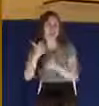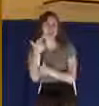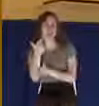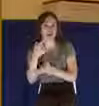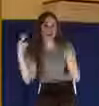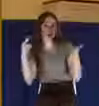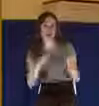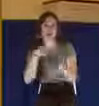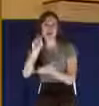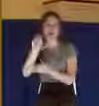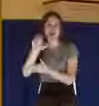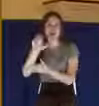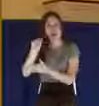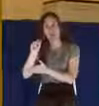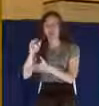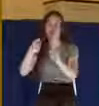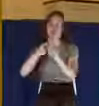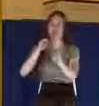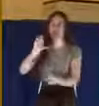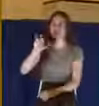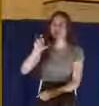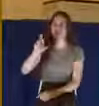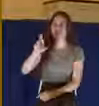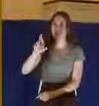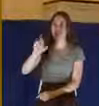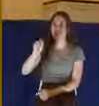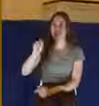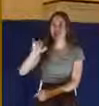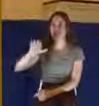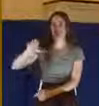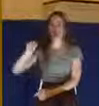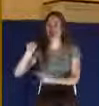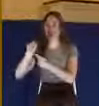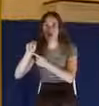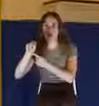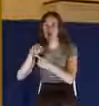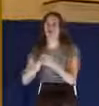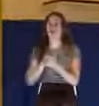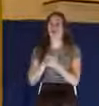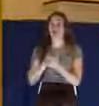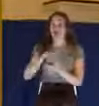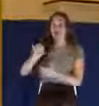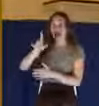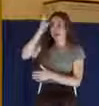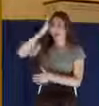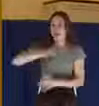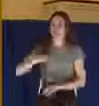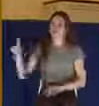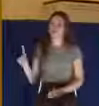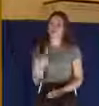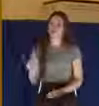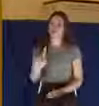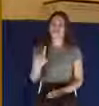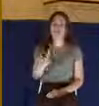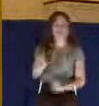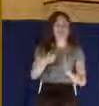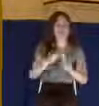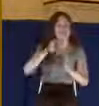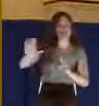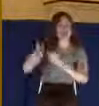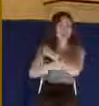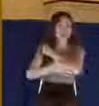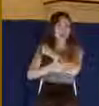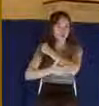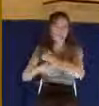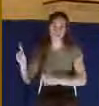And they compelled one Simon, a Cyrenian, who passed by, coming out of the country, the father of Alexander and Rufus, to